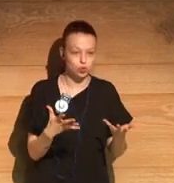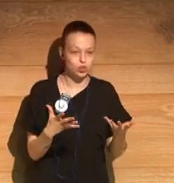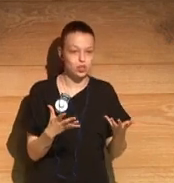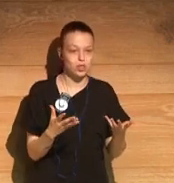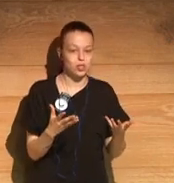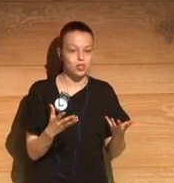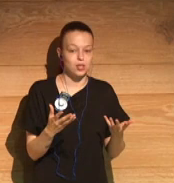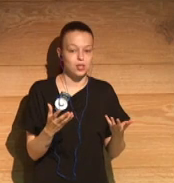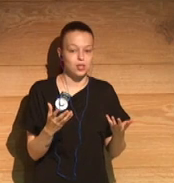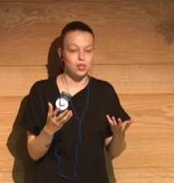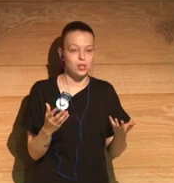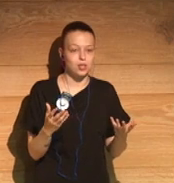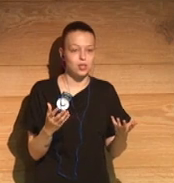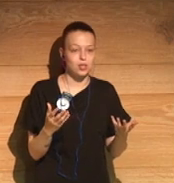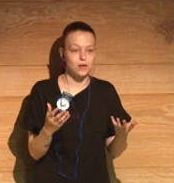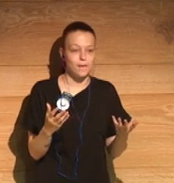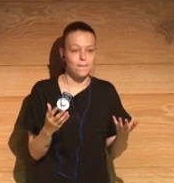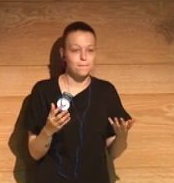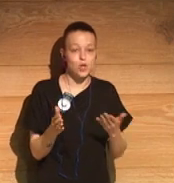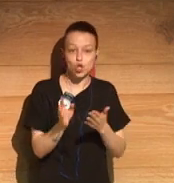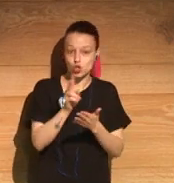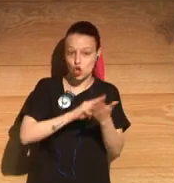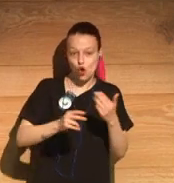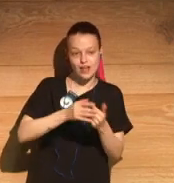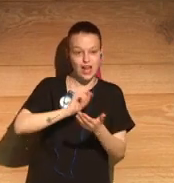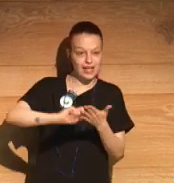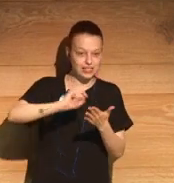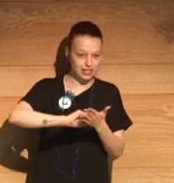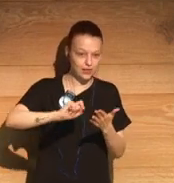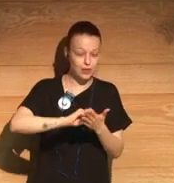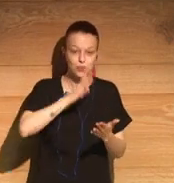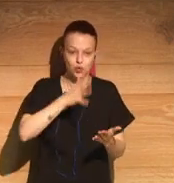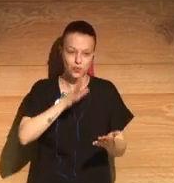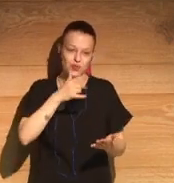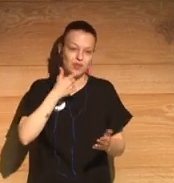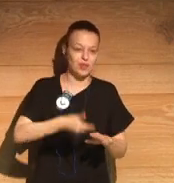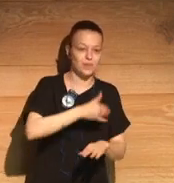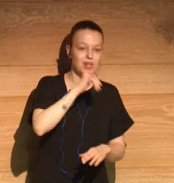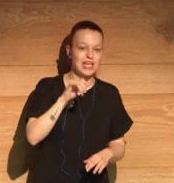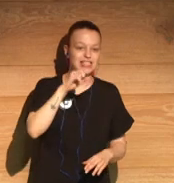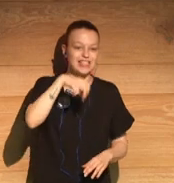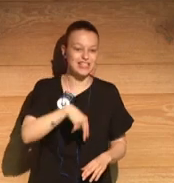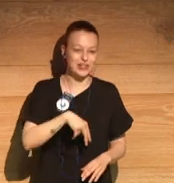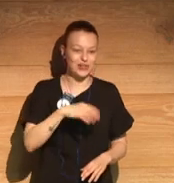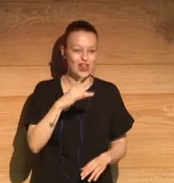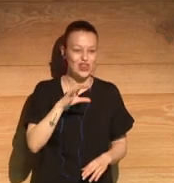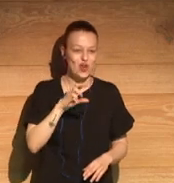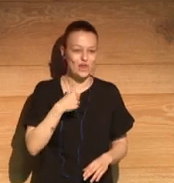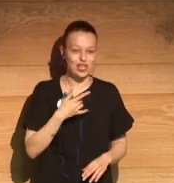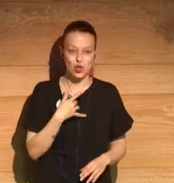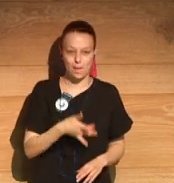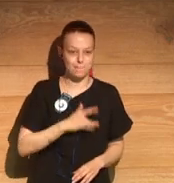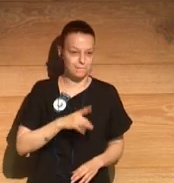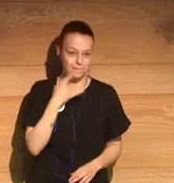with what talks about what drove him to write this novel. And he said that he loved Jason Donovan.